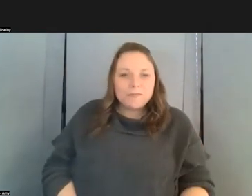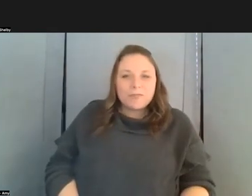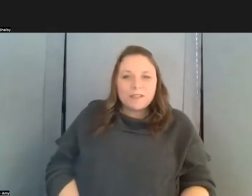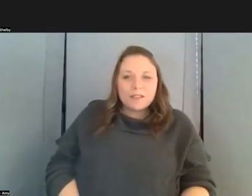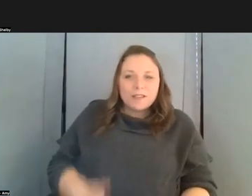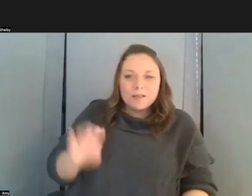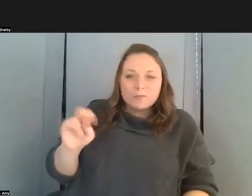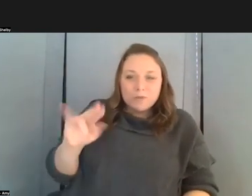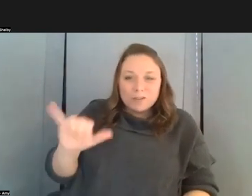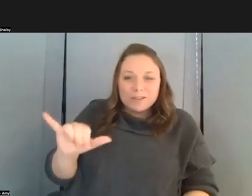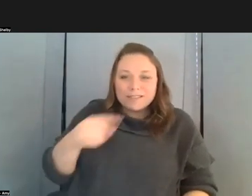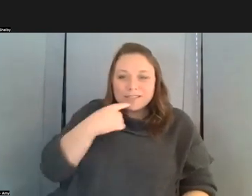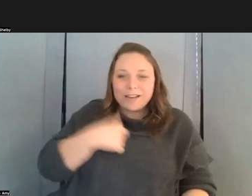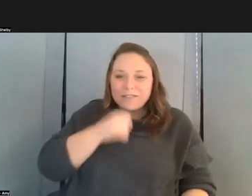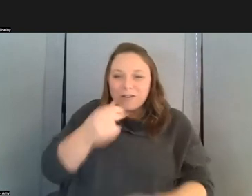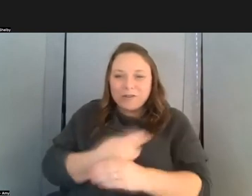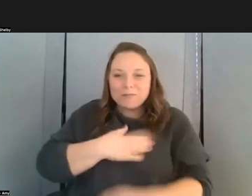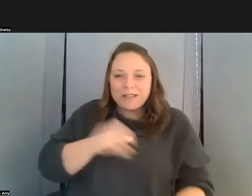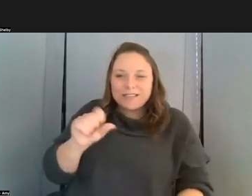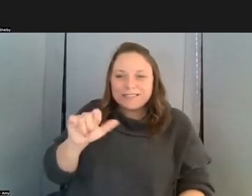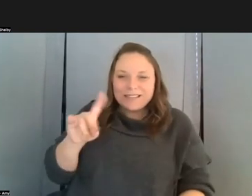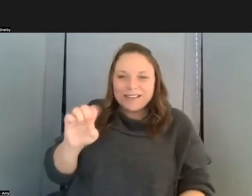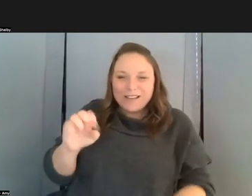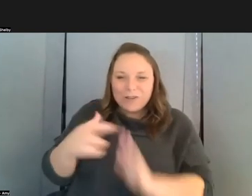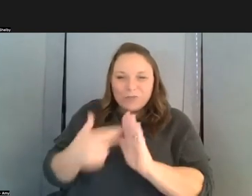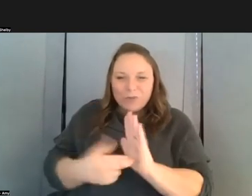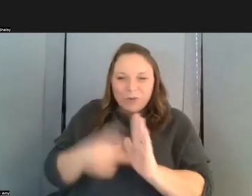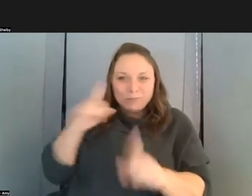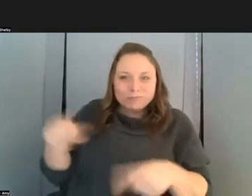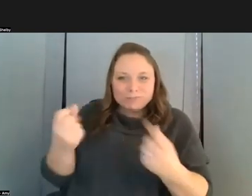my slide rule in decades and russ you're on mute i think